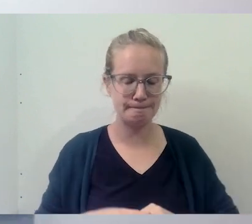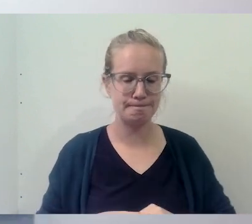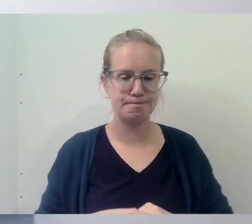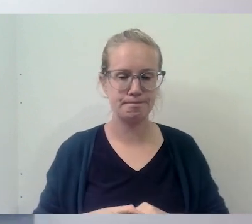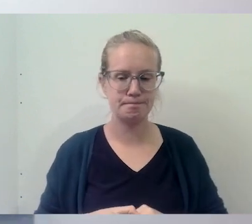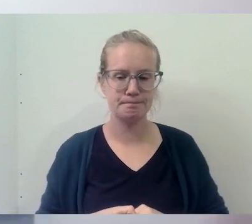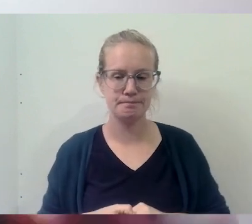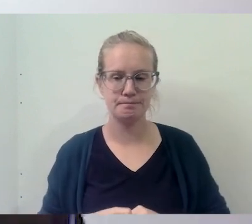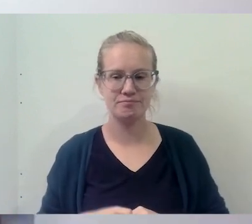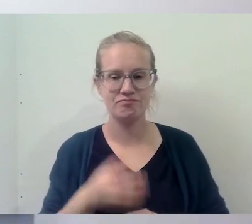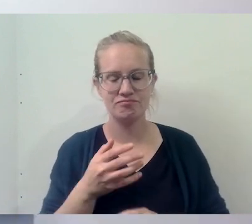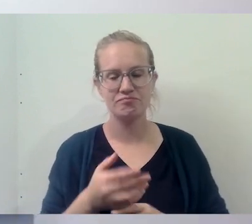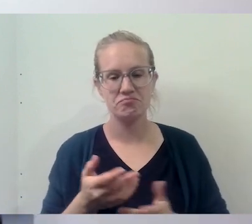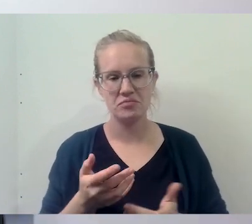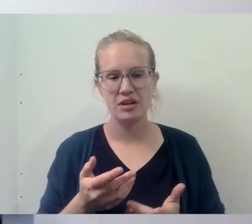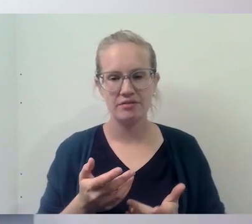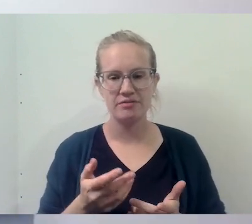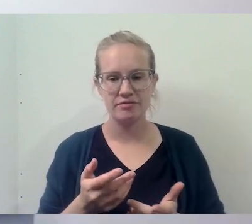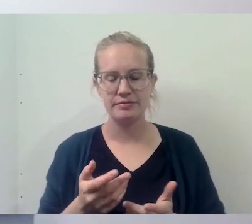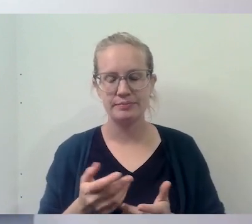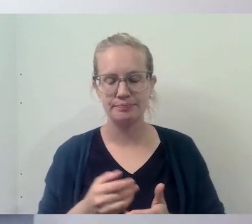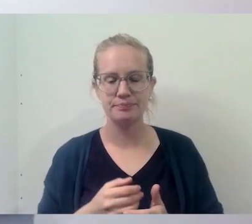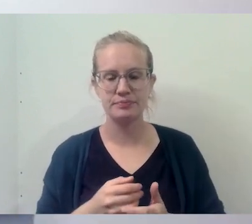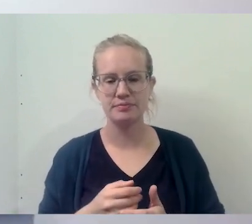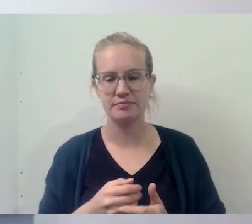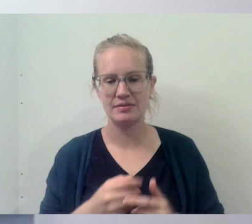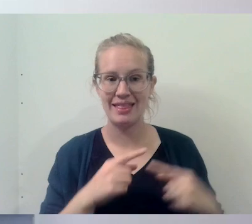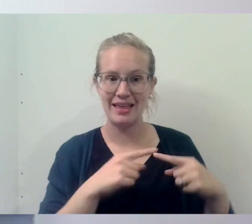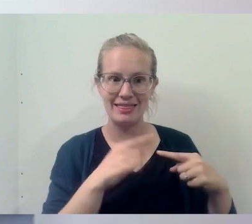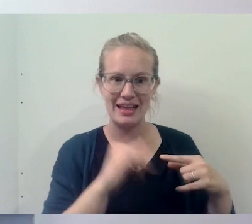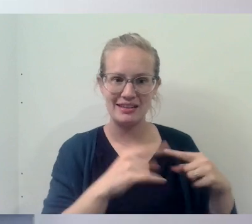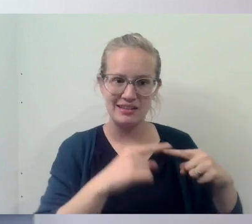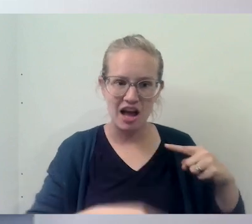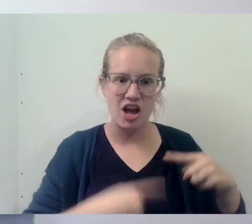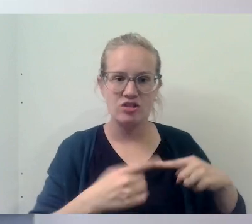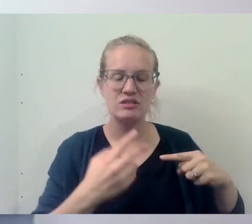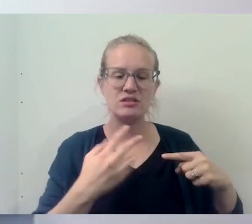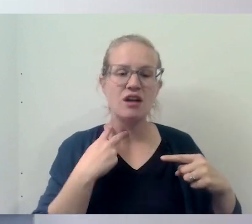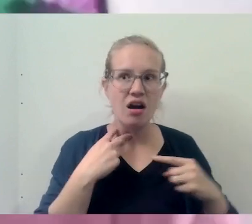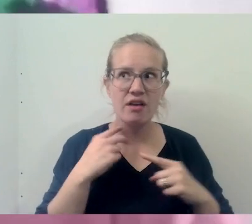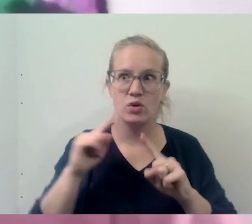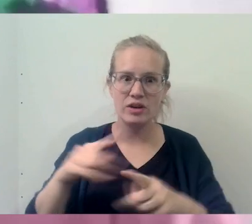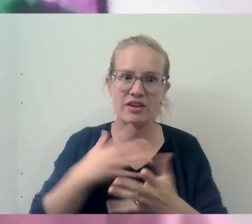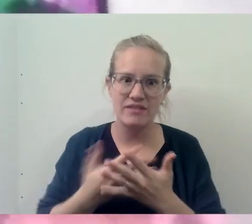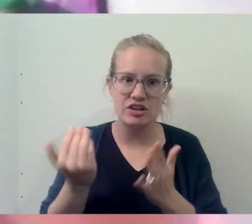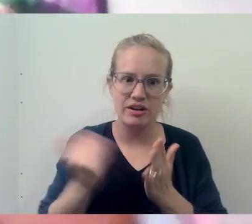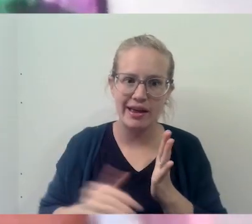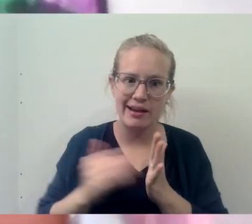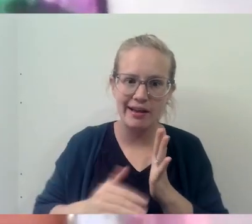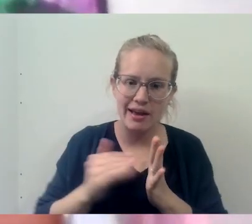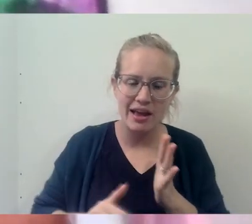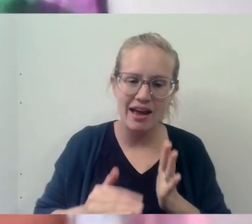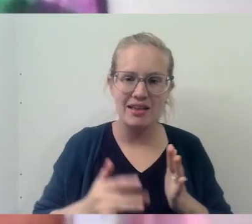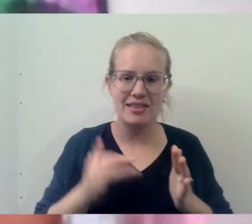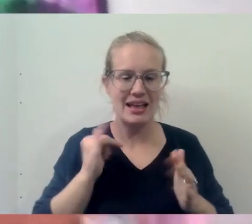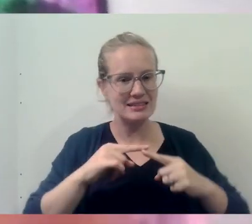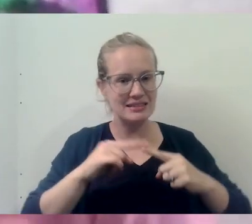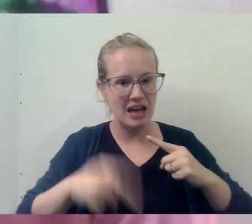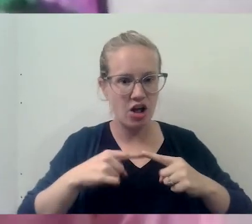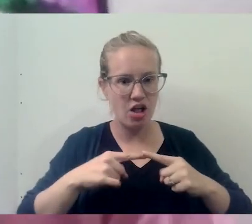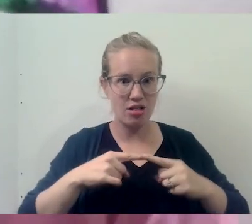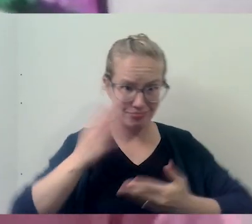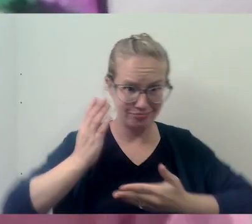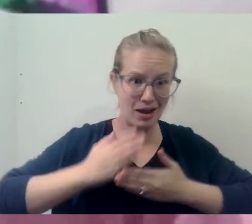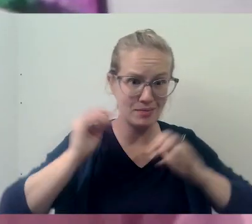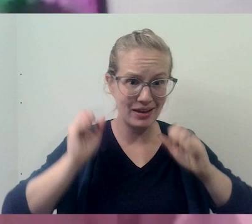um, kind of has locked them into. And that had been stuck in as well. So, yeah, you, I, I